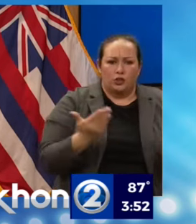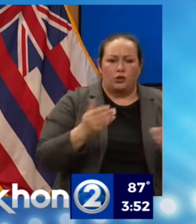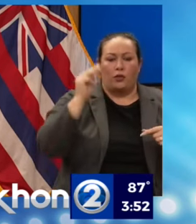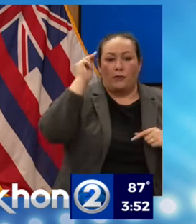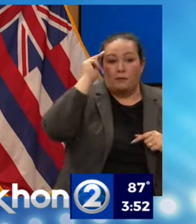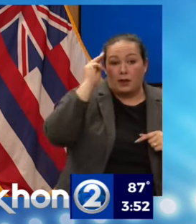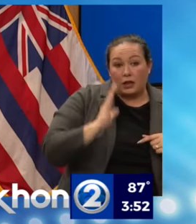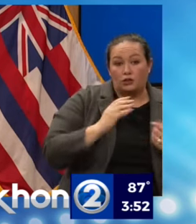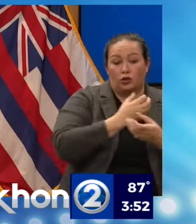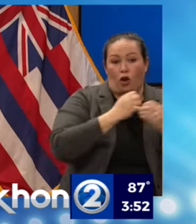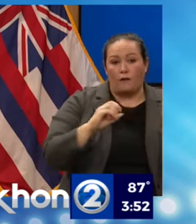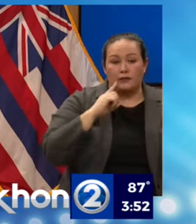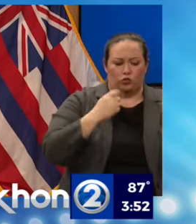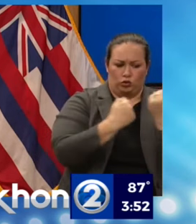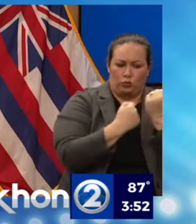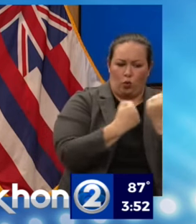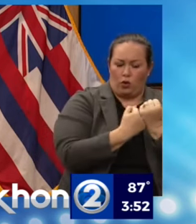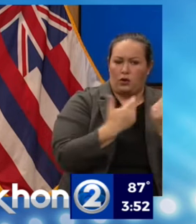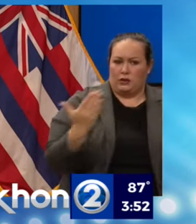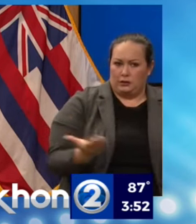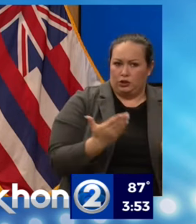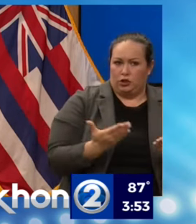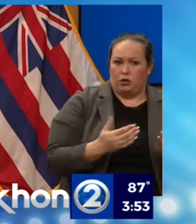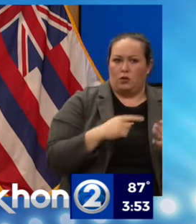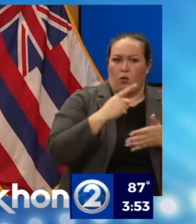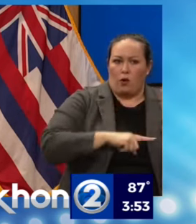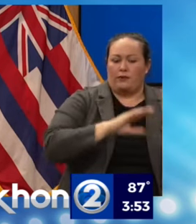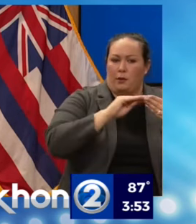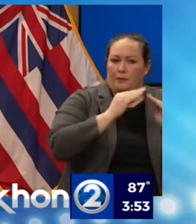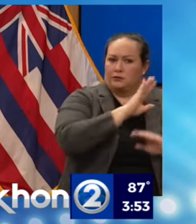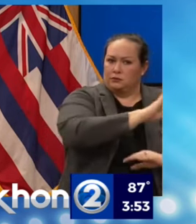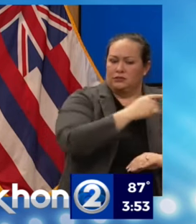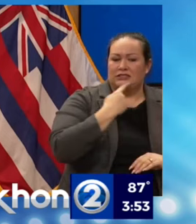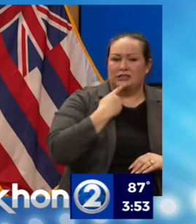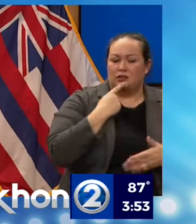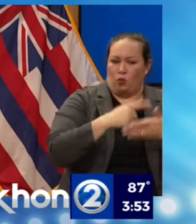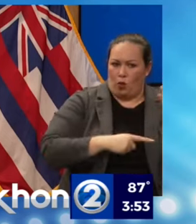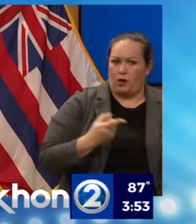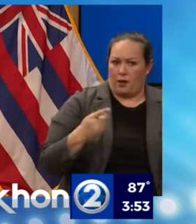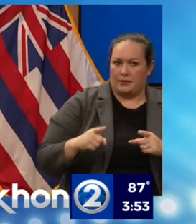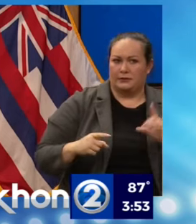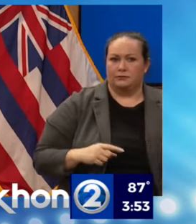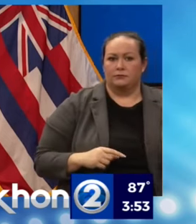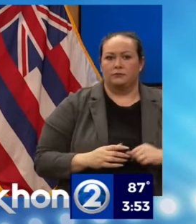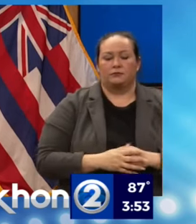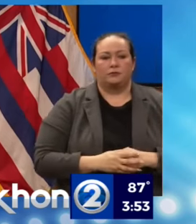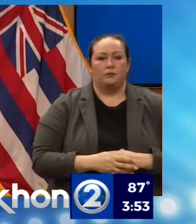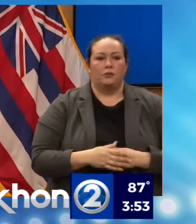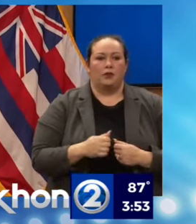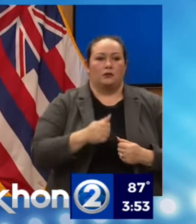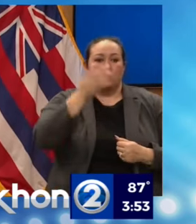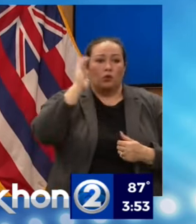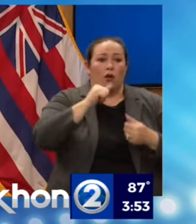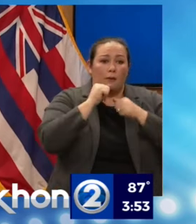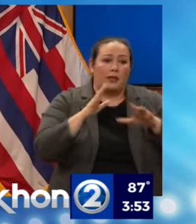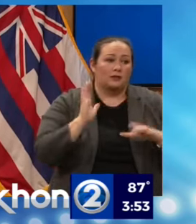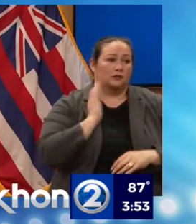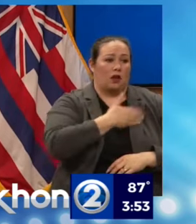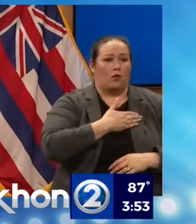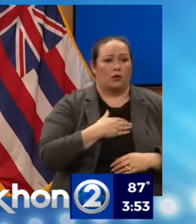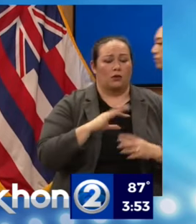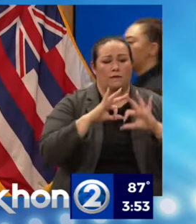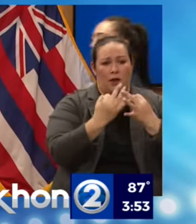county, the mayor, his team on the ground. And, you know, mahalo for being here and mahalo for helping us get the word out. And God bless our families. Take care.